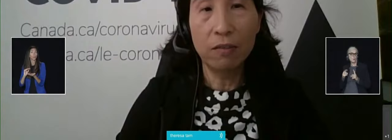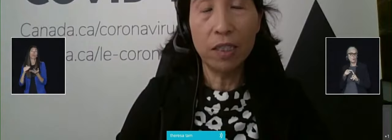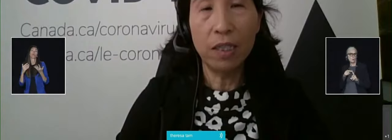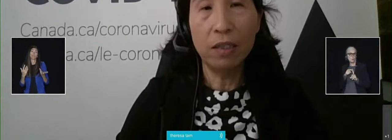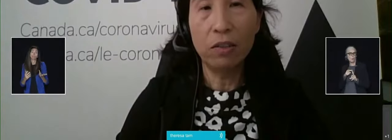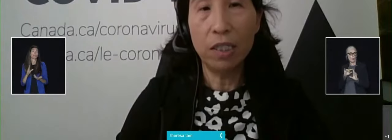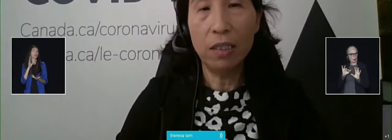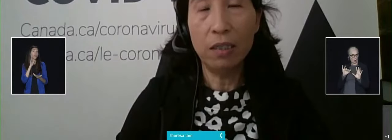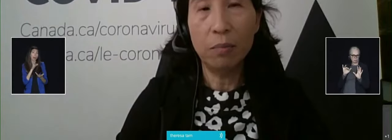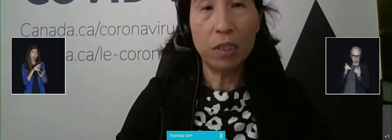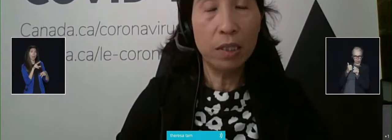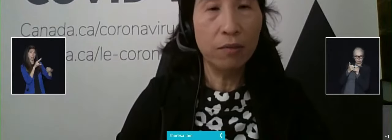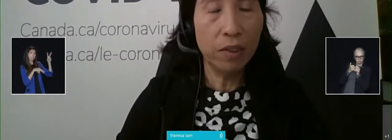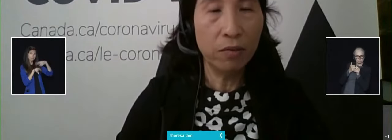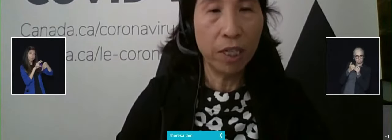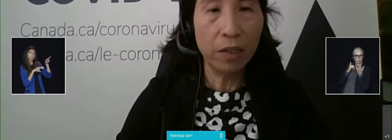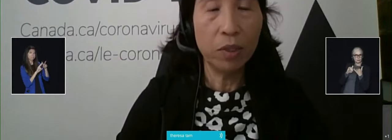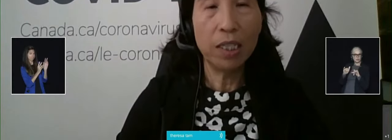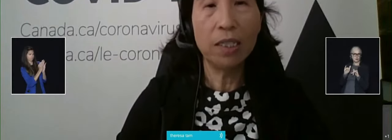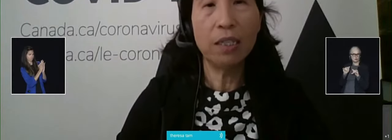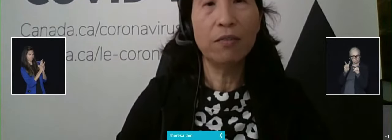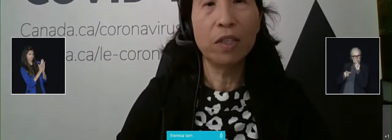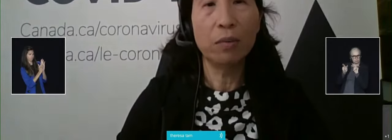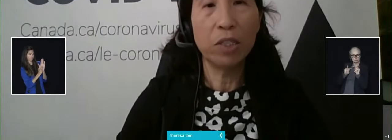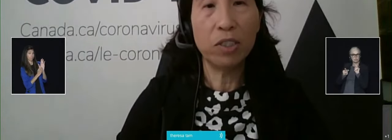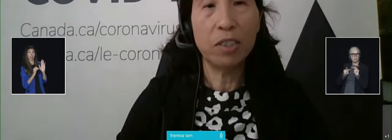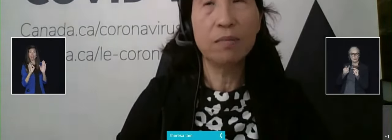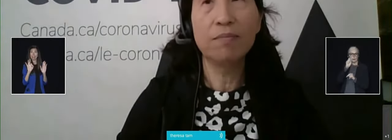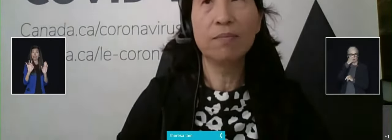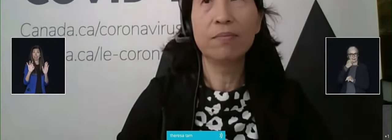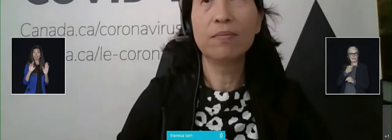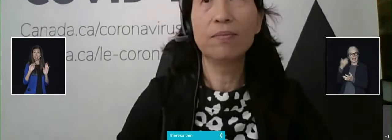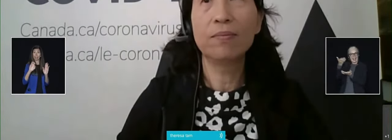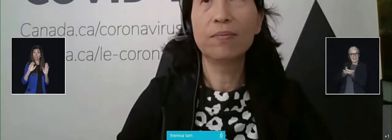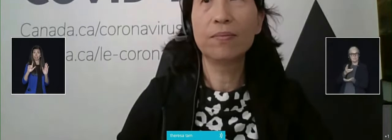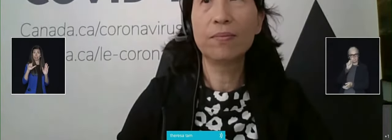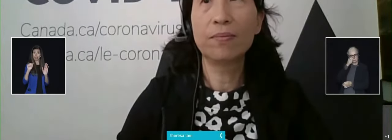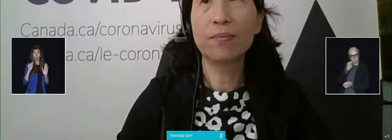signals of an increased positivity rate, we can take further measures.